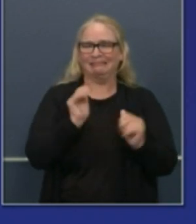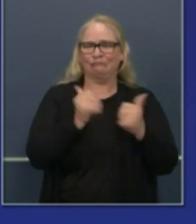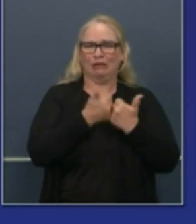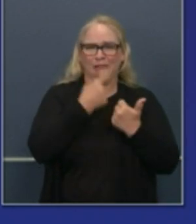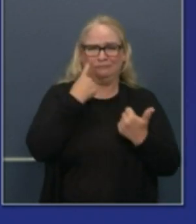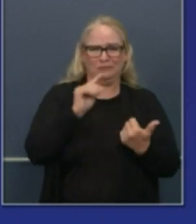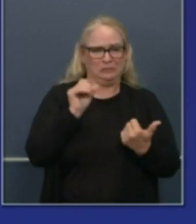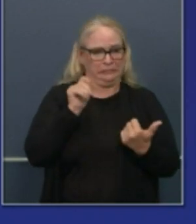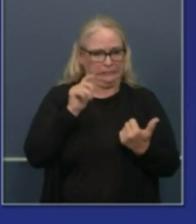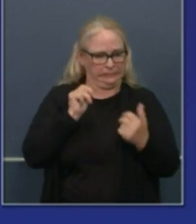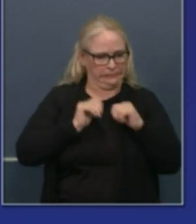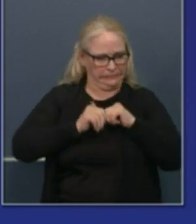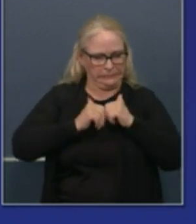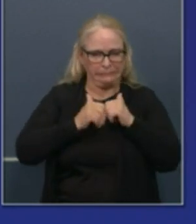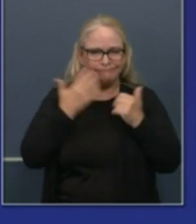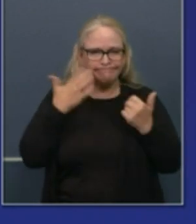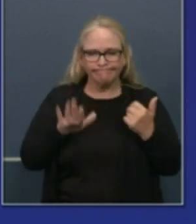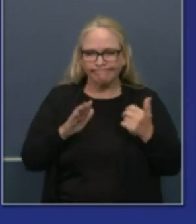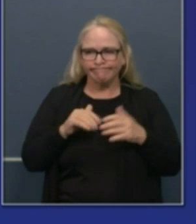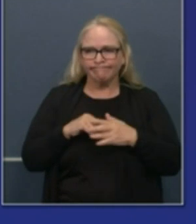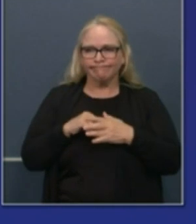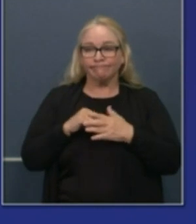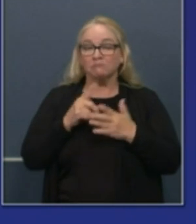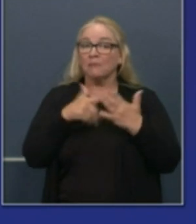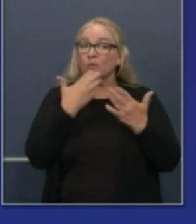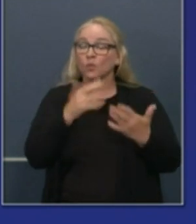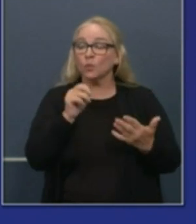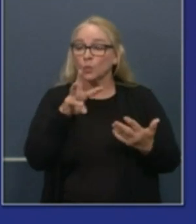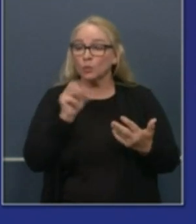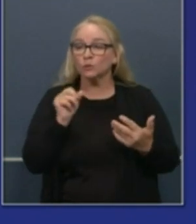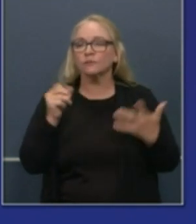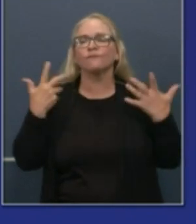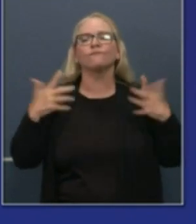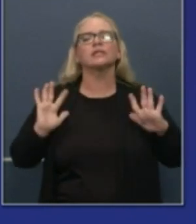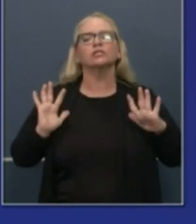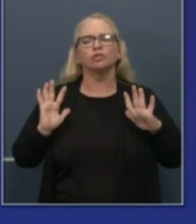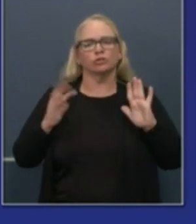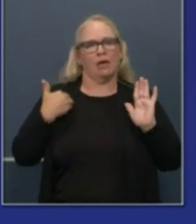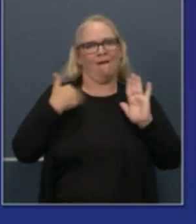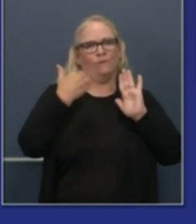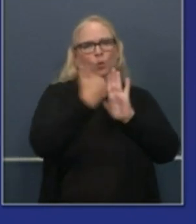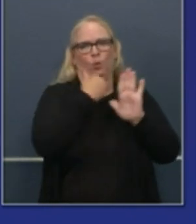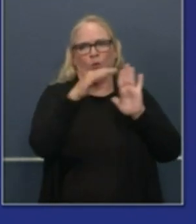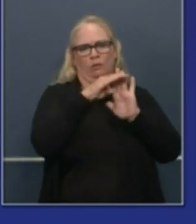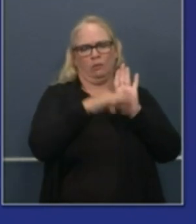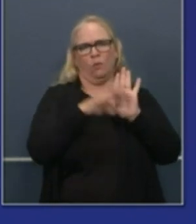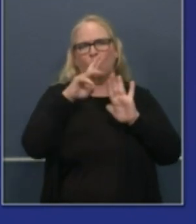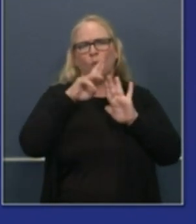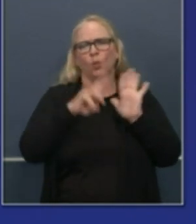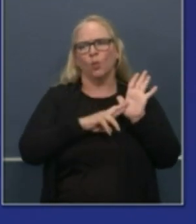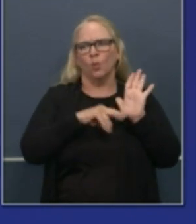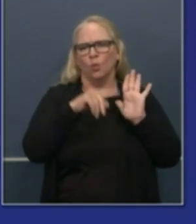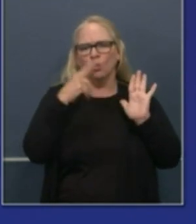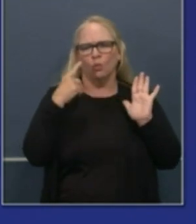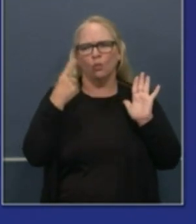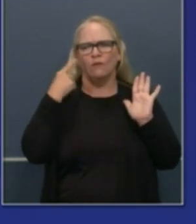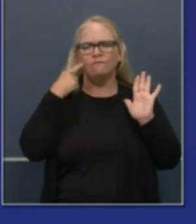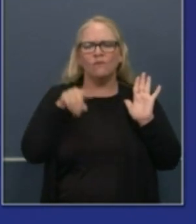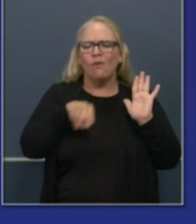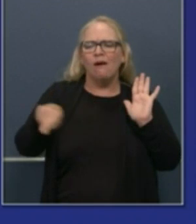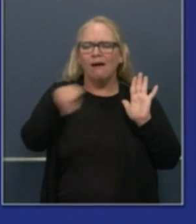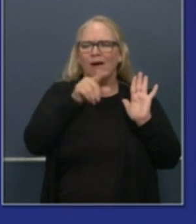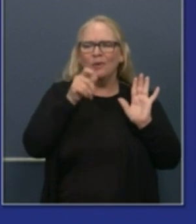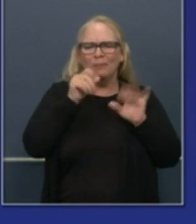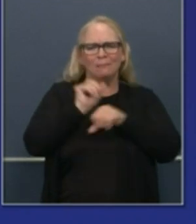have appeared. The good news is we now have new guidelines out on the COVID-19.ca.gov website. COVID-19